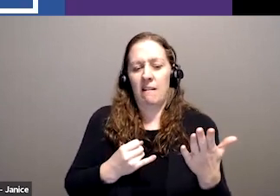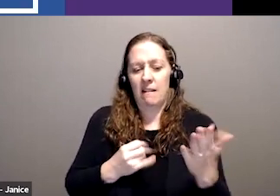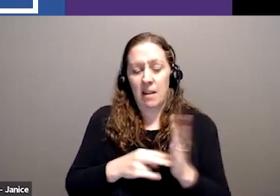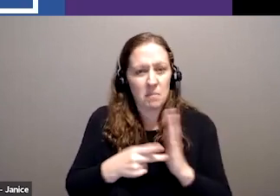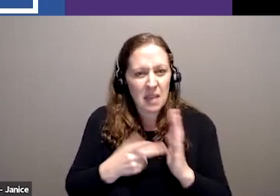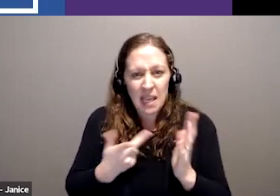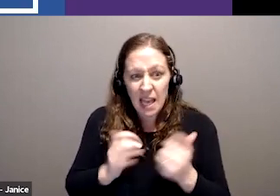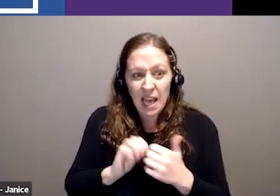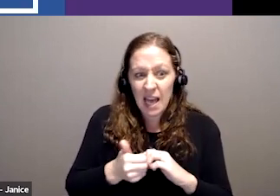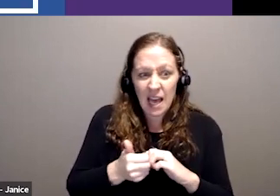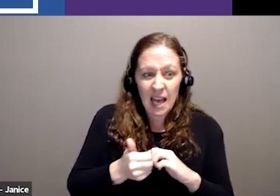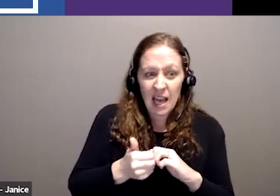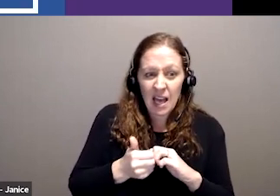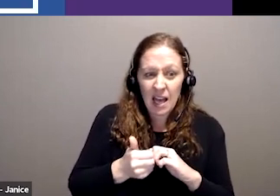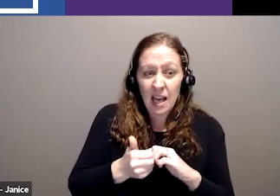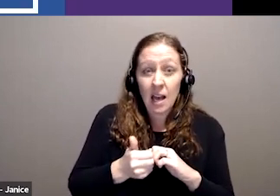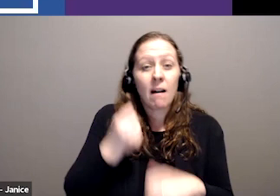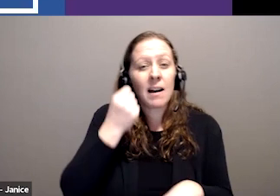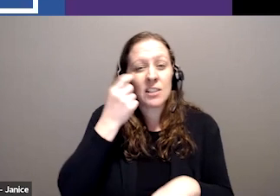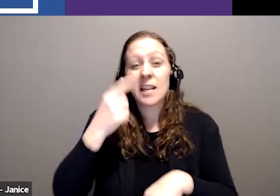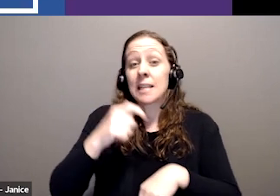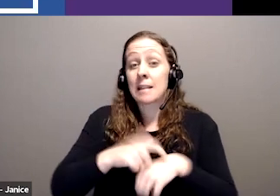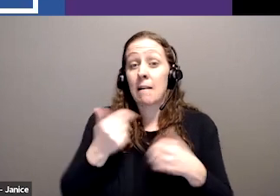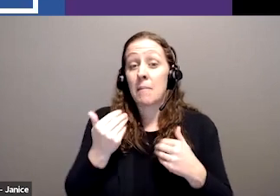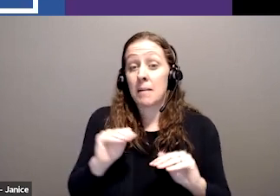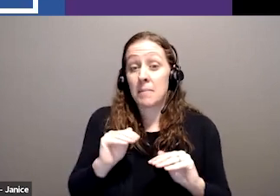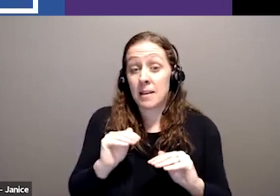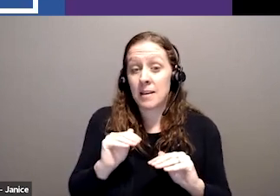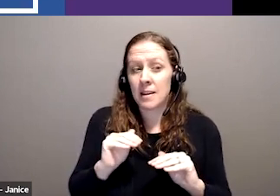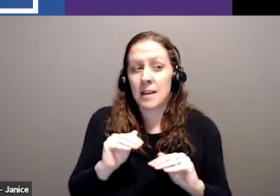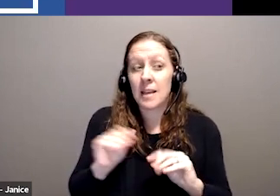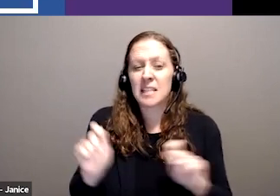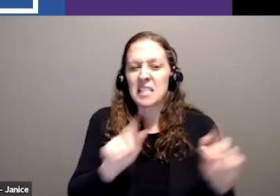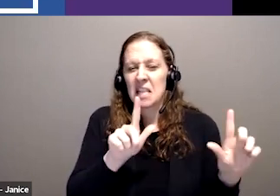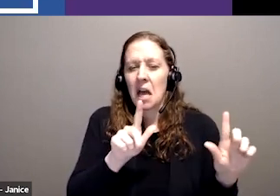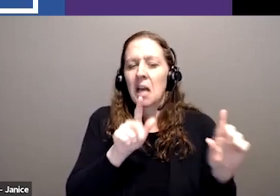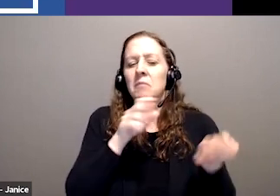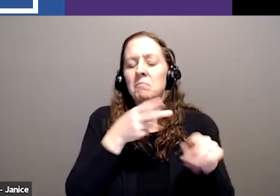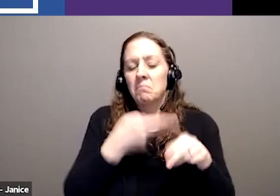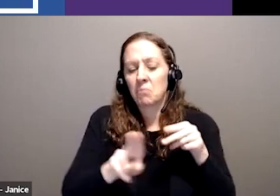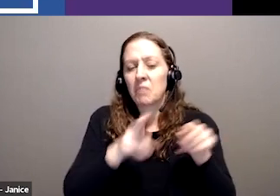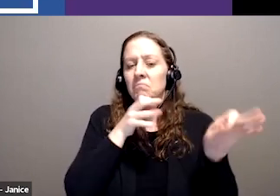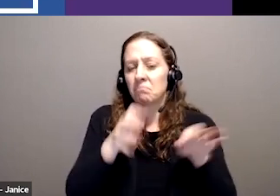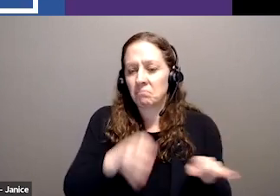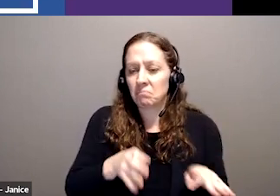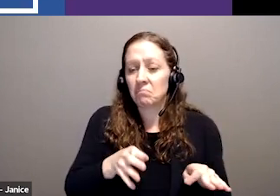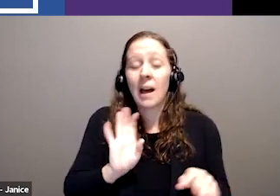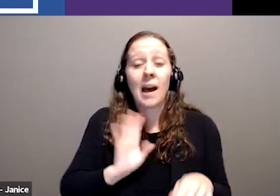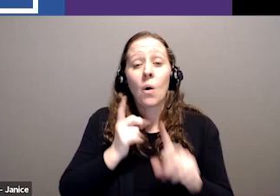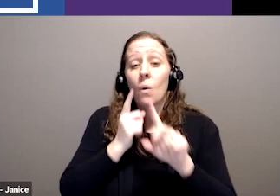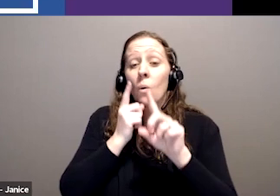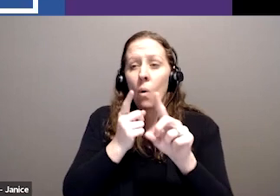be designed? Because of the time limits, we will be going through each slide briefly, and our goal is to invite further discussion.